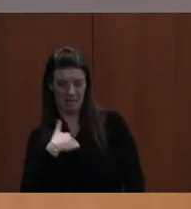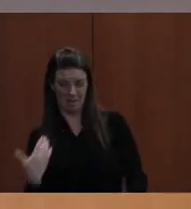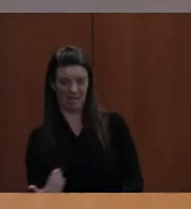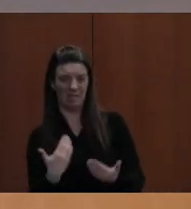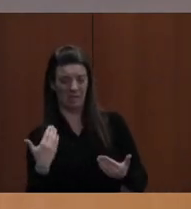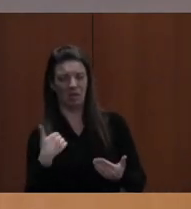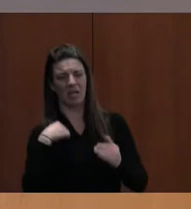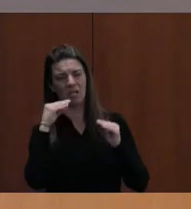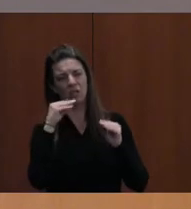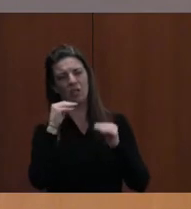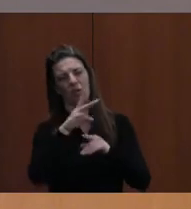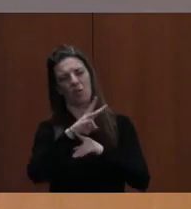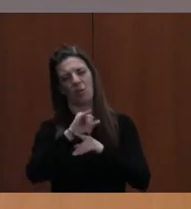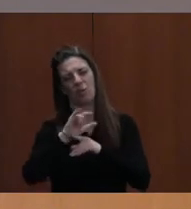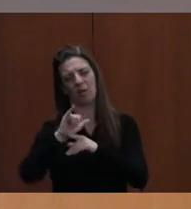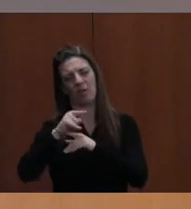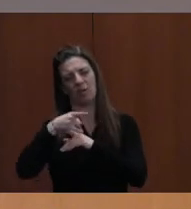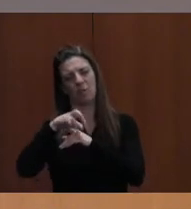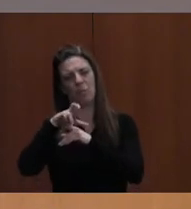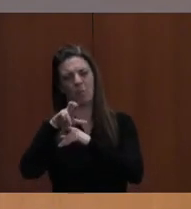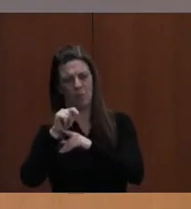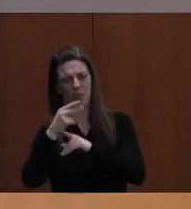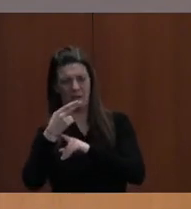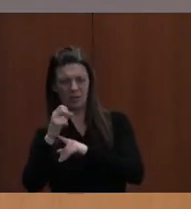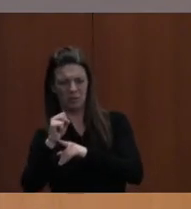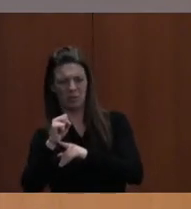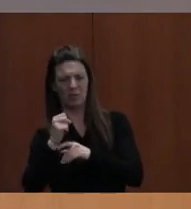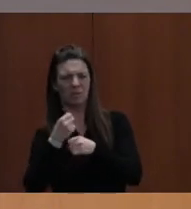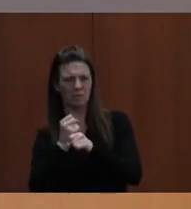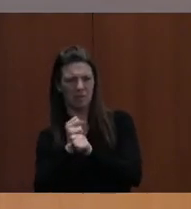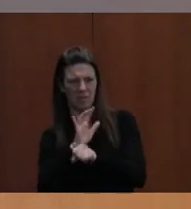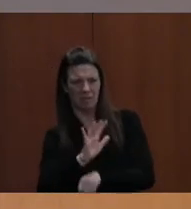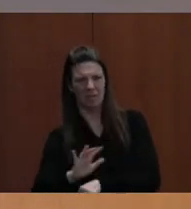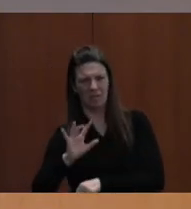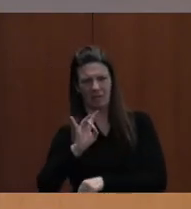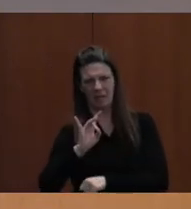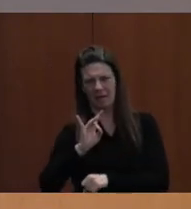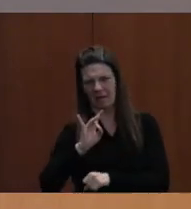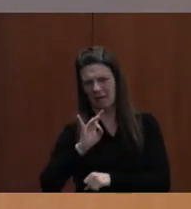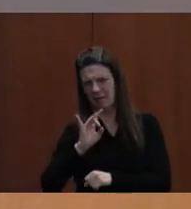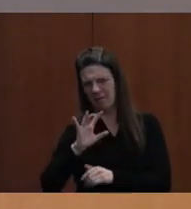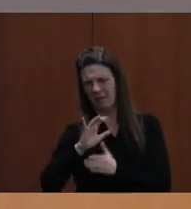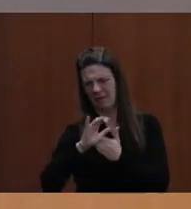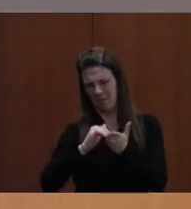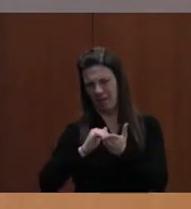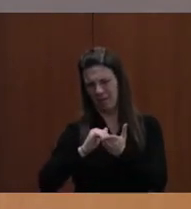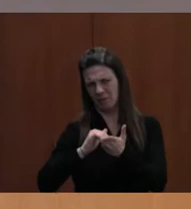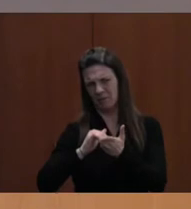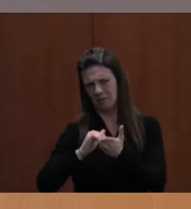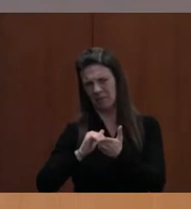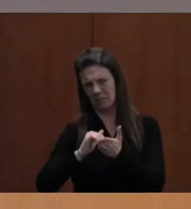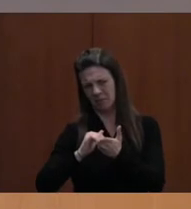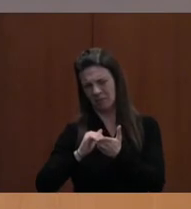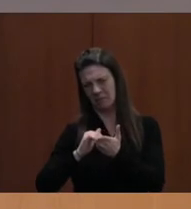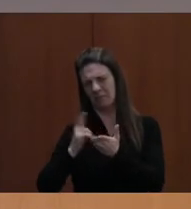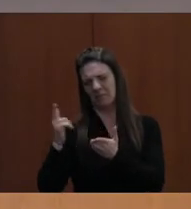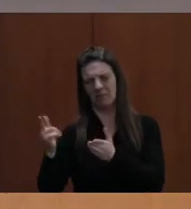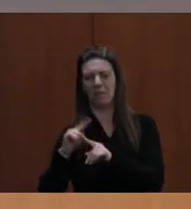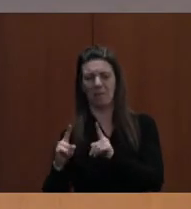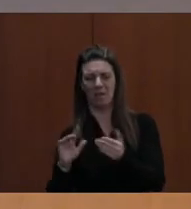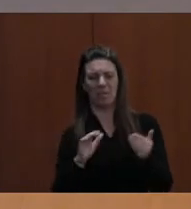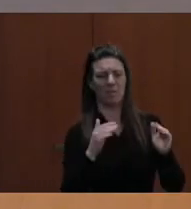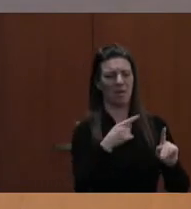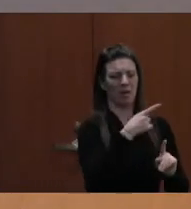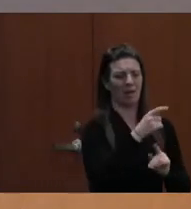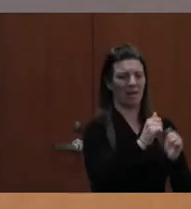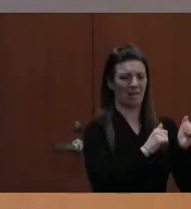TAUGHT FOR 40 SOME YEARS, I WAS MAKING $85,000. THE ATHLETIC DIRECTOR AT MIDDLE TOWN HIGH SCHOOL WAS MAKING $108,000,